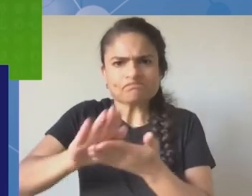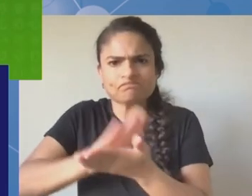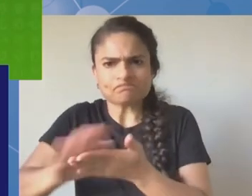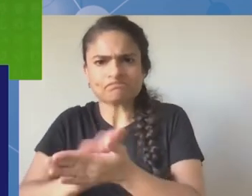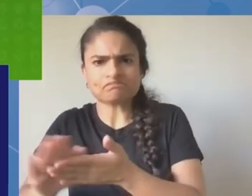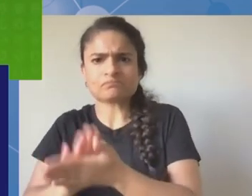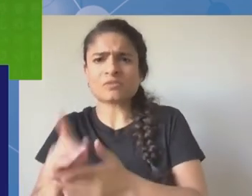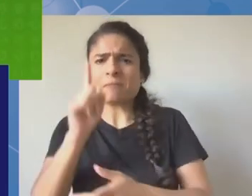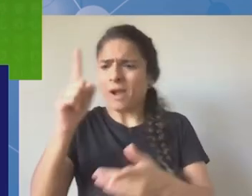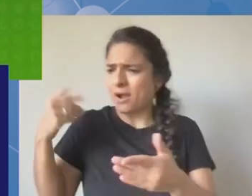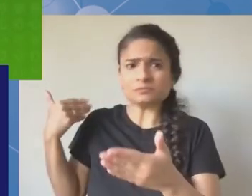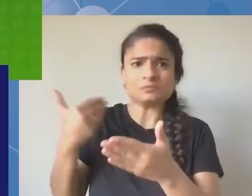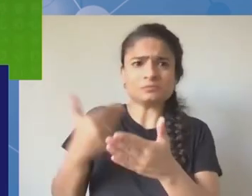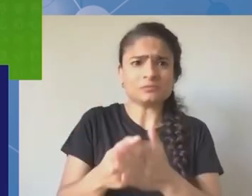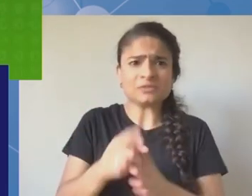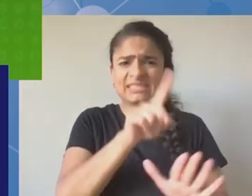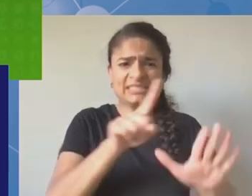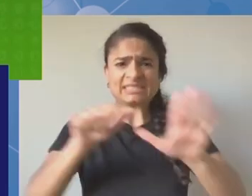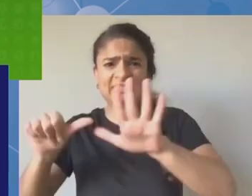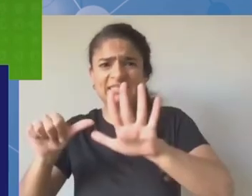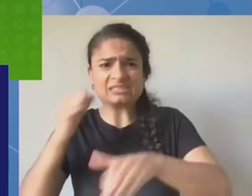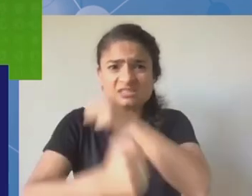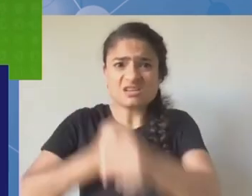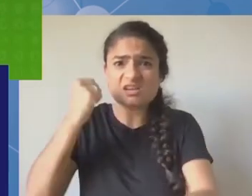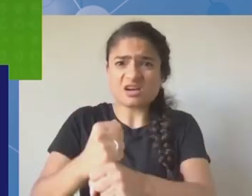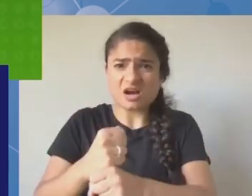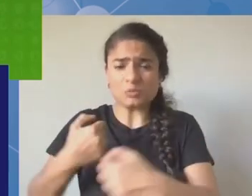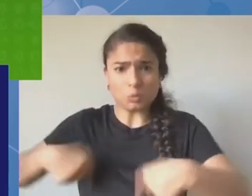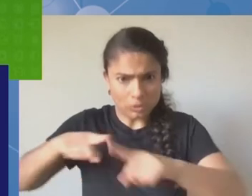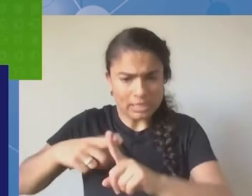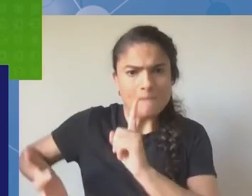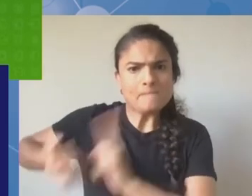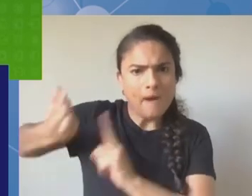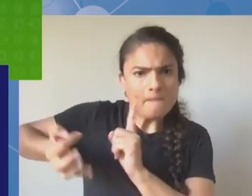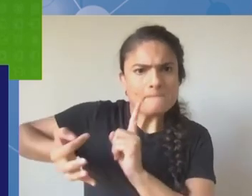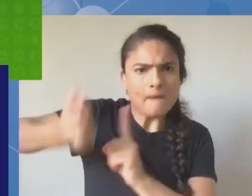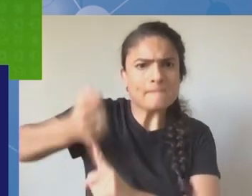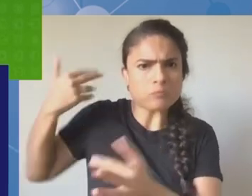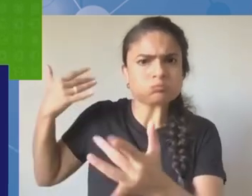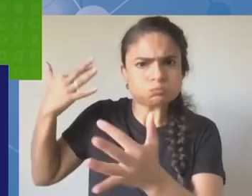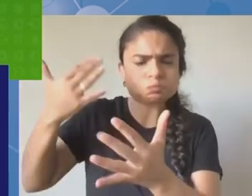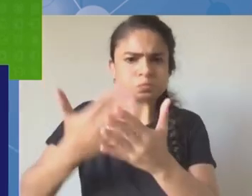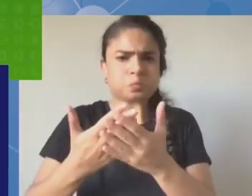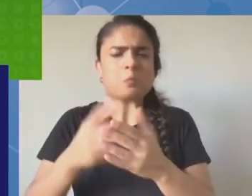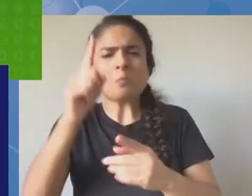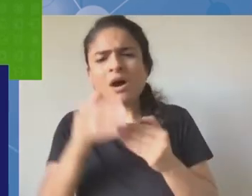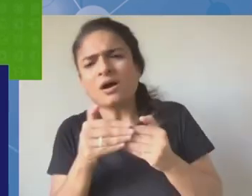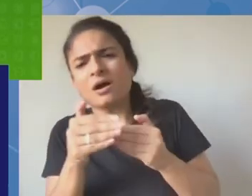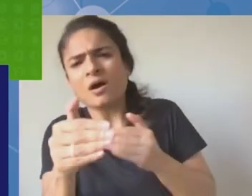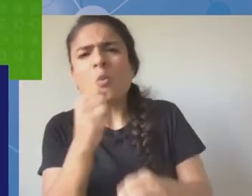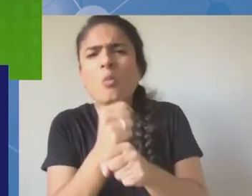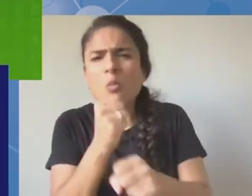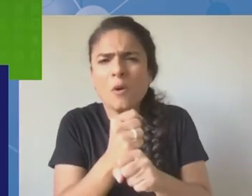going forward i'm sorry paul we didn't quite hear that but